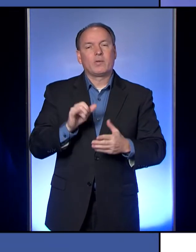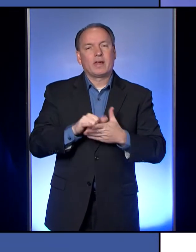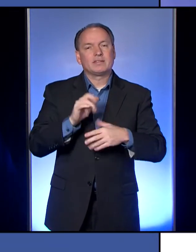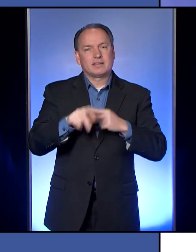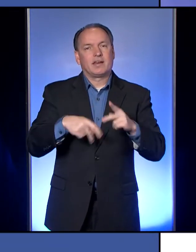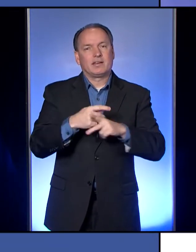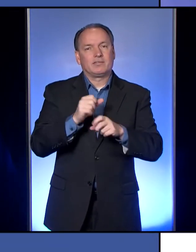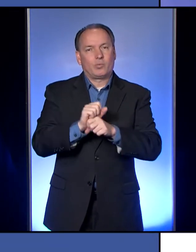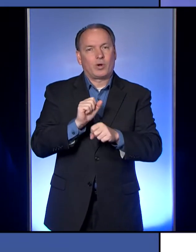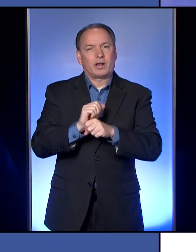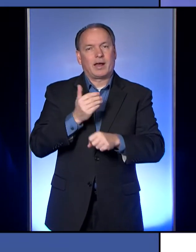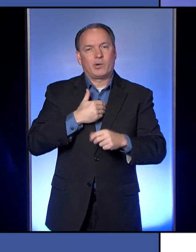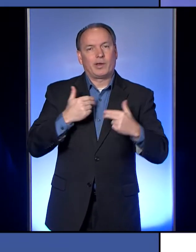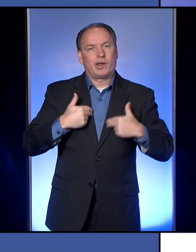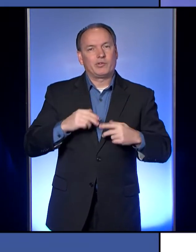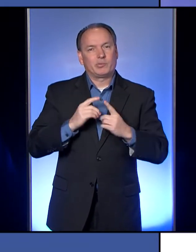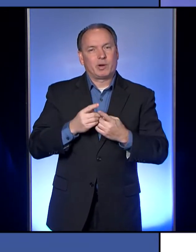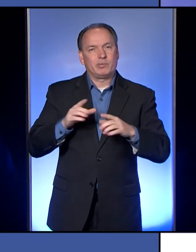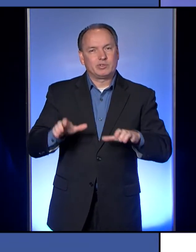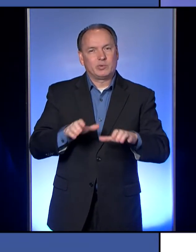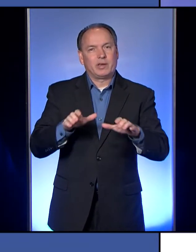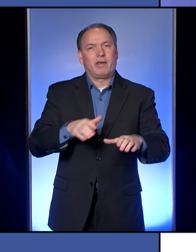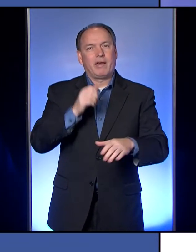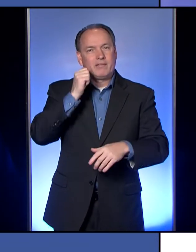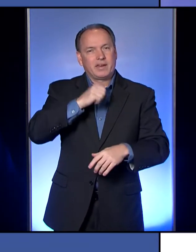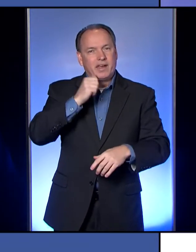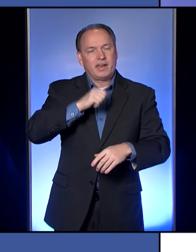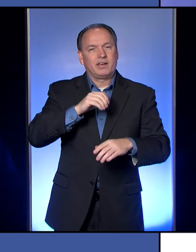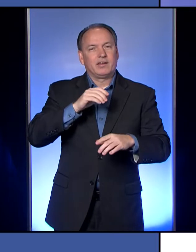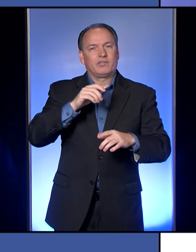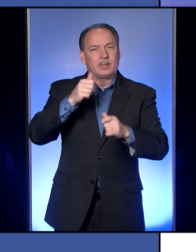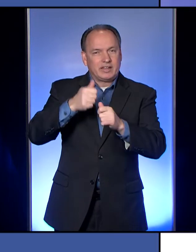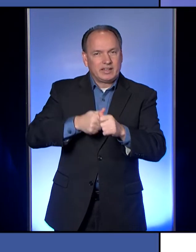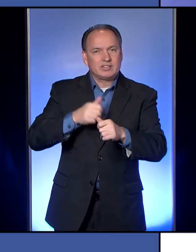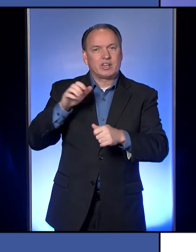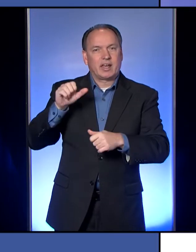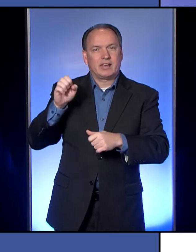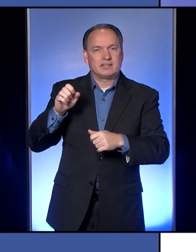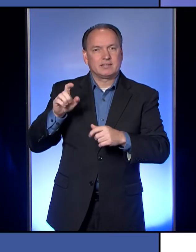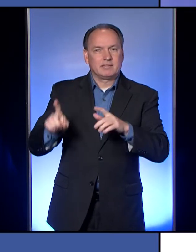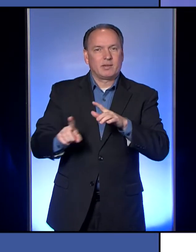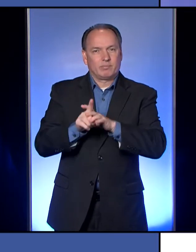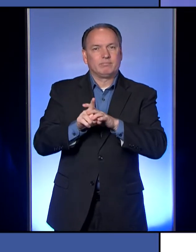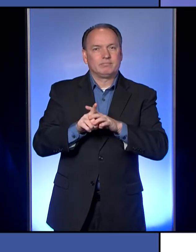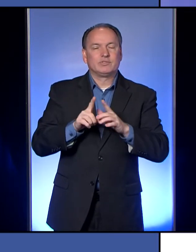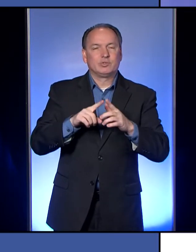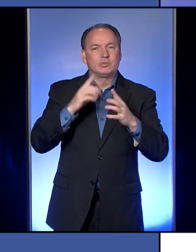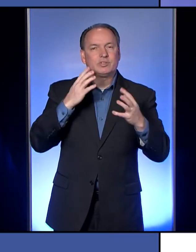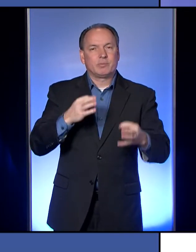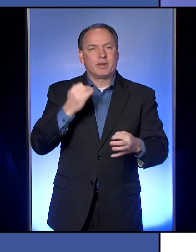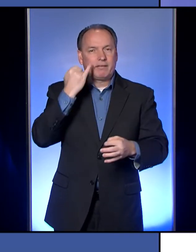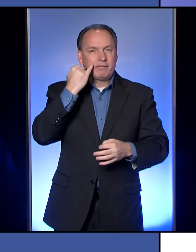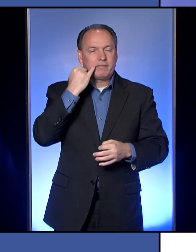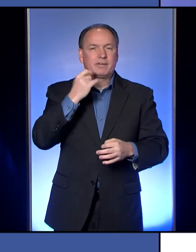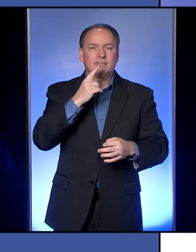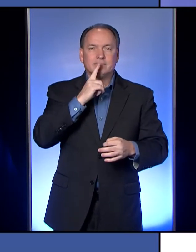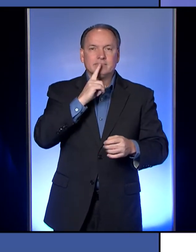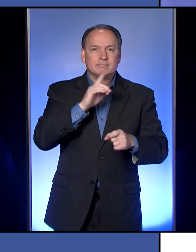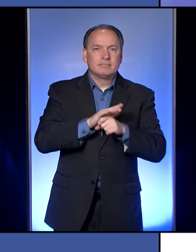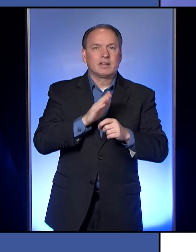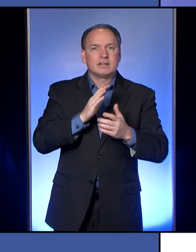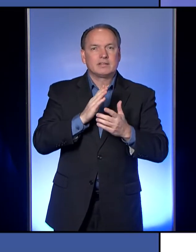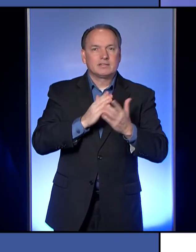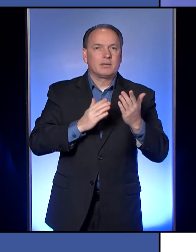the kind of work that the health department is doing every single day on every single case that comes in to determine if there is some